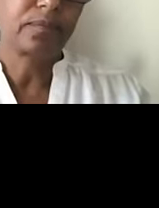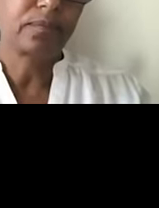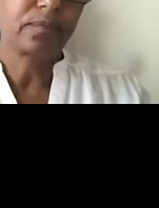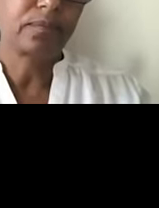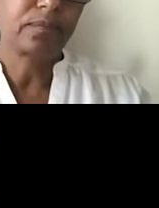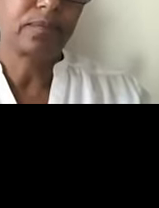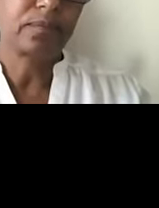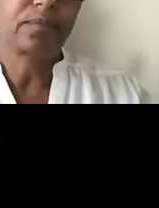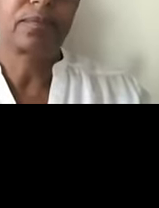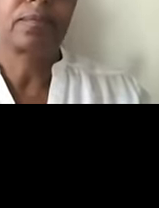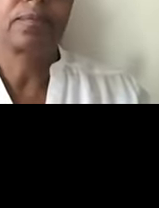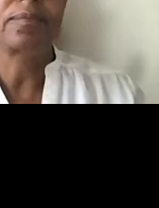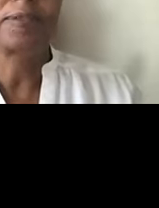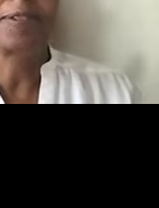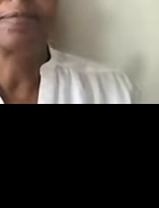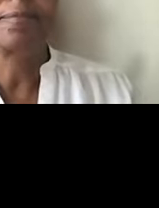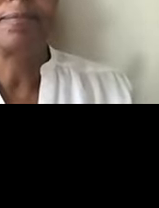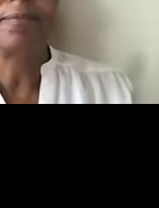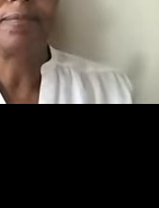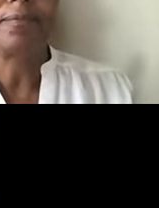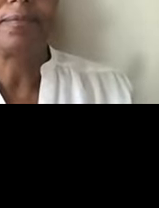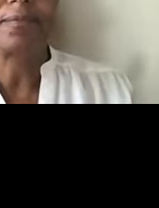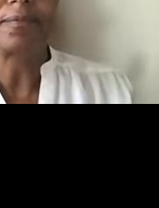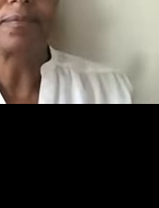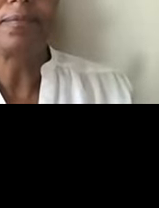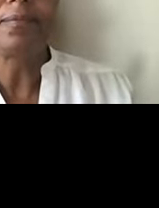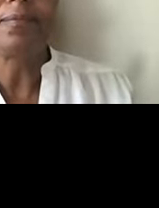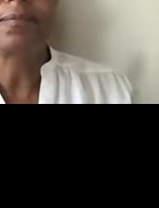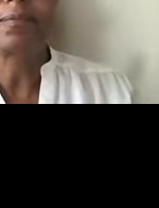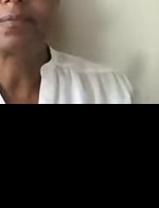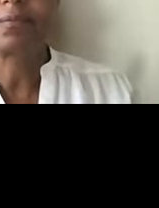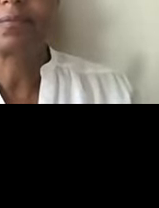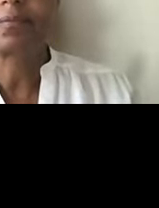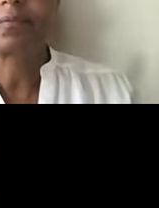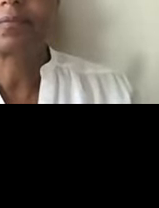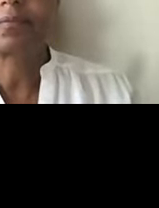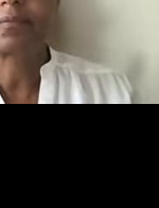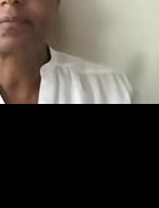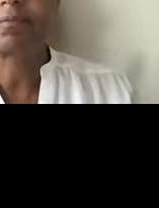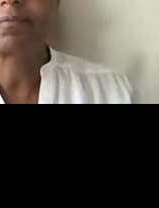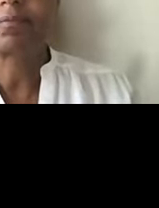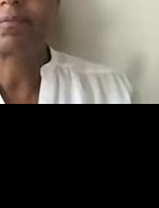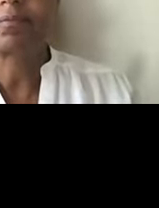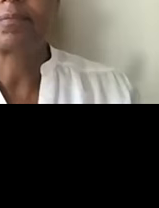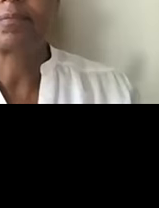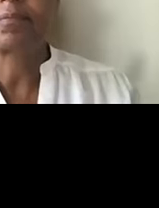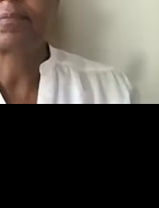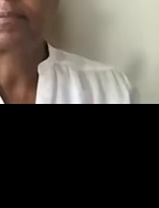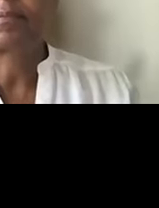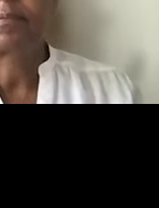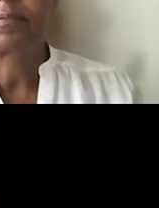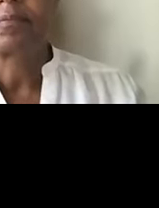it now, so please keep on putting introduction in the chat so we will know who's joining us this morning.